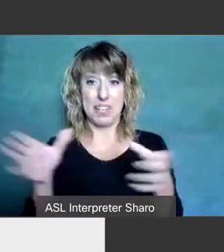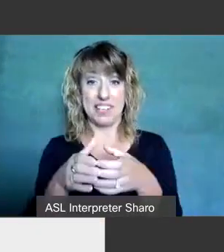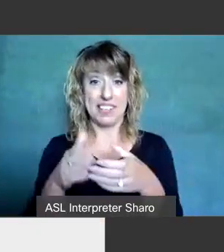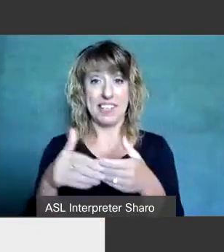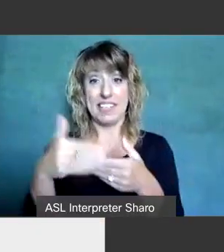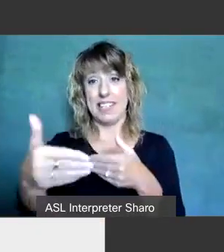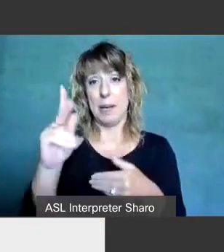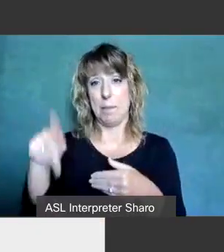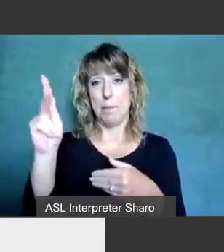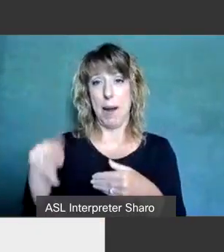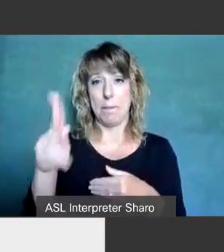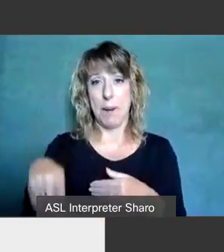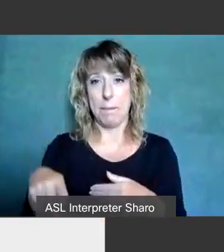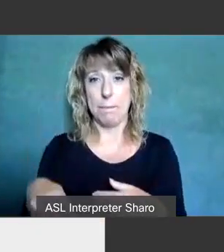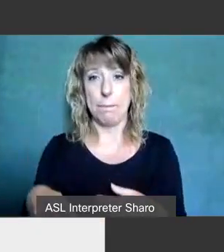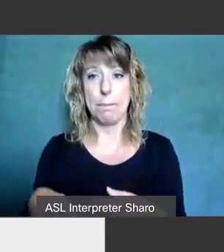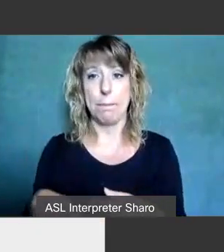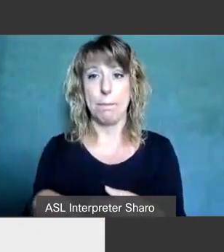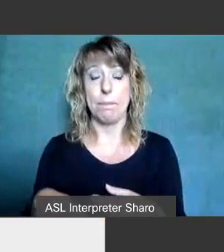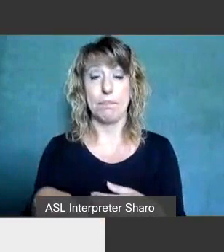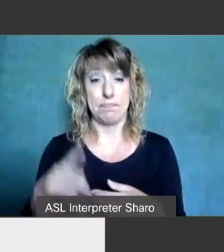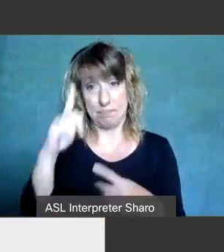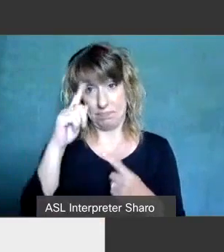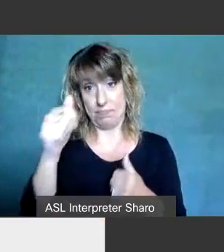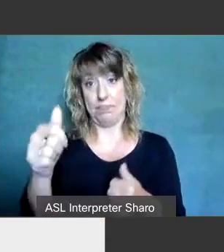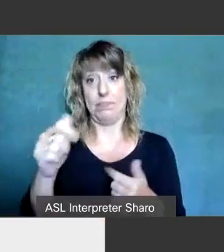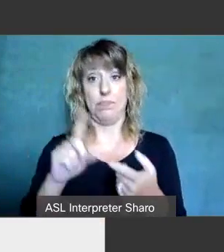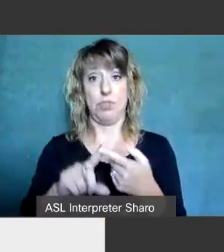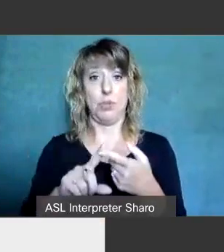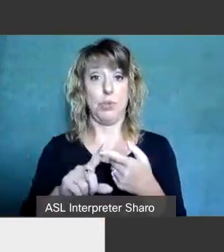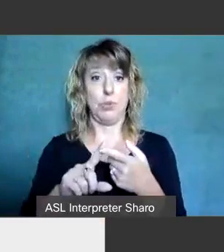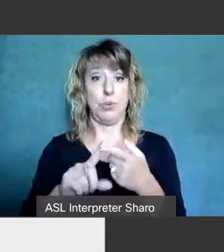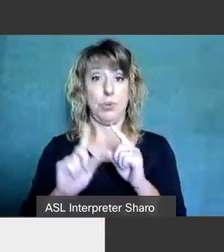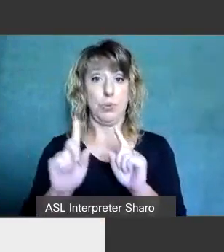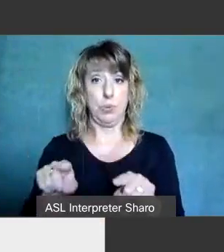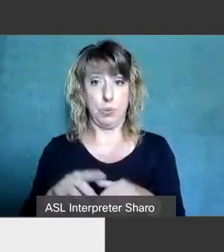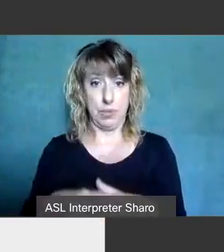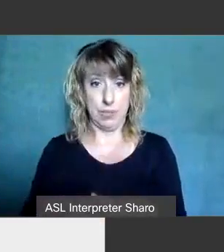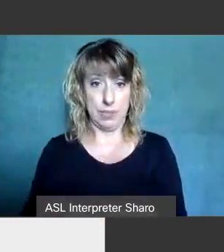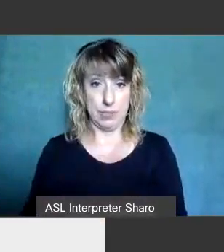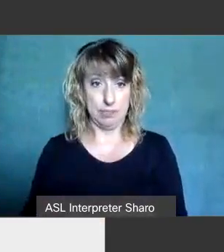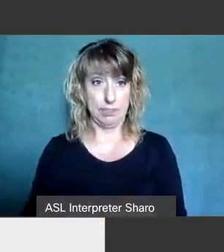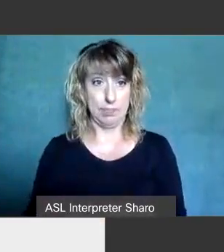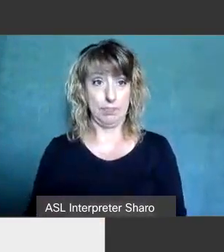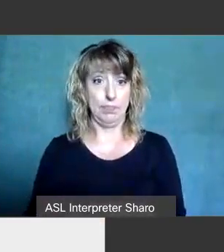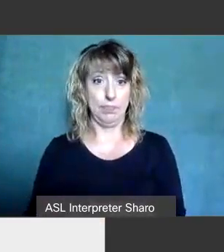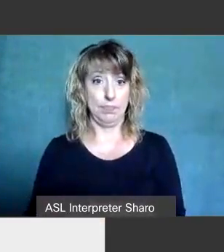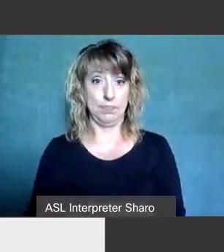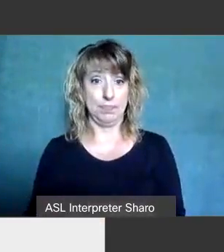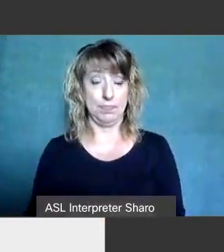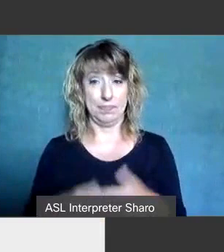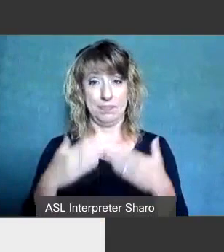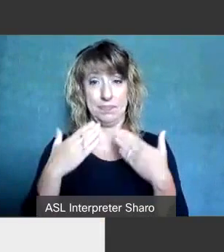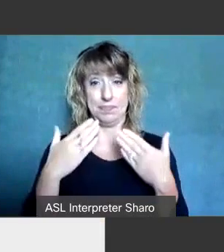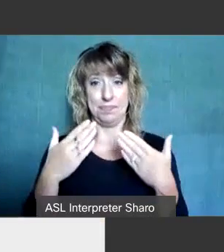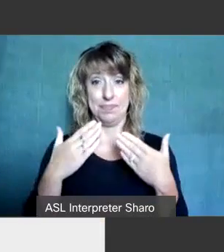sessions um so feel free to attend those and um thank you all